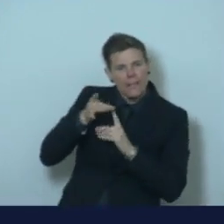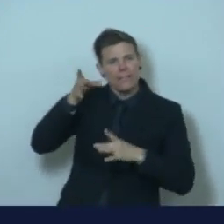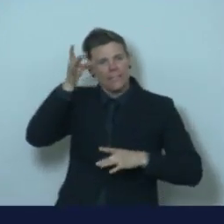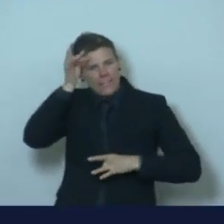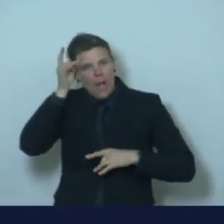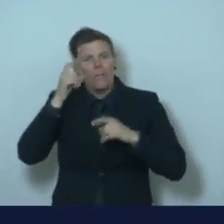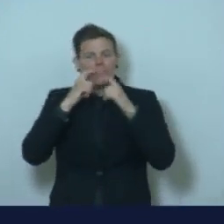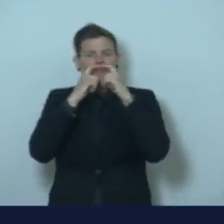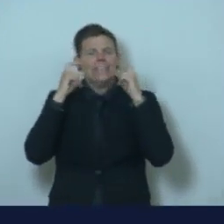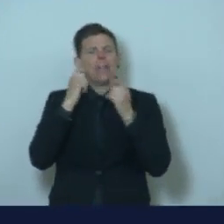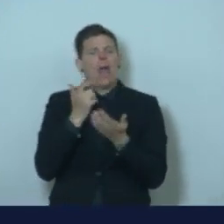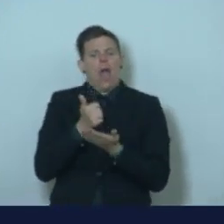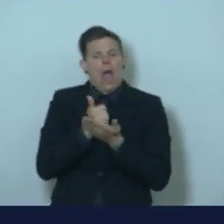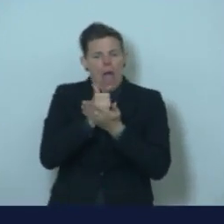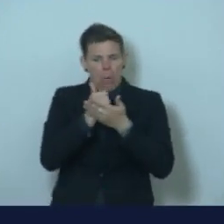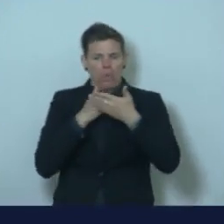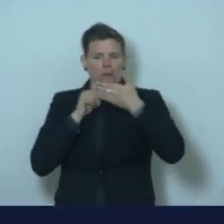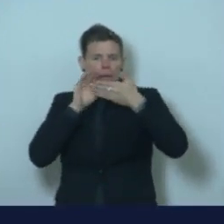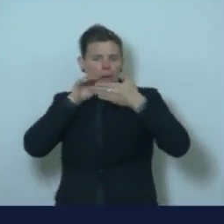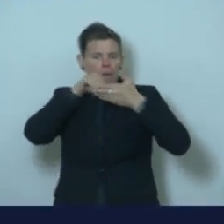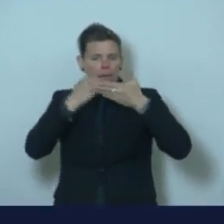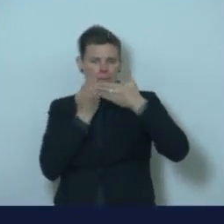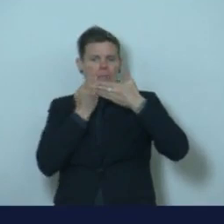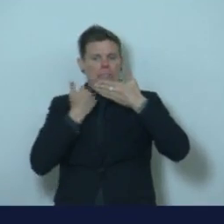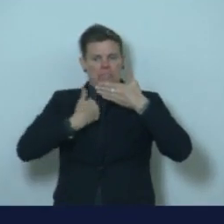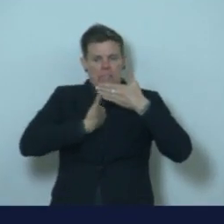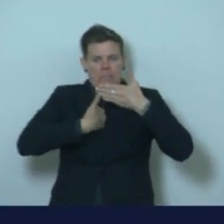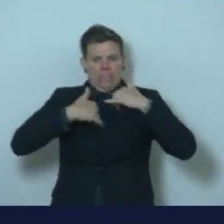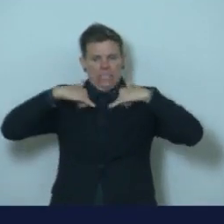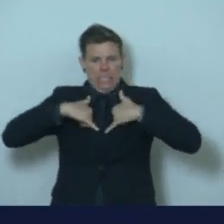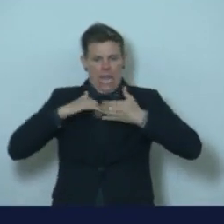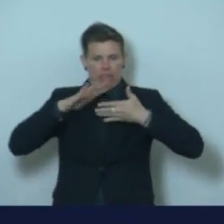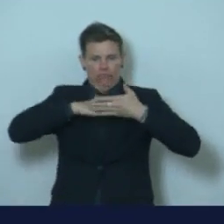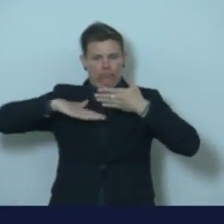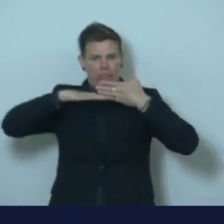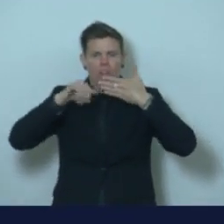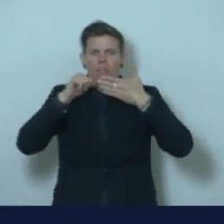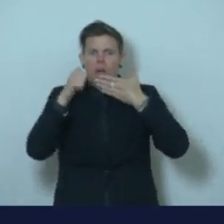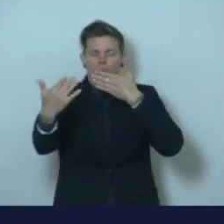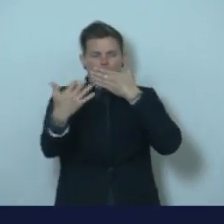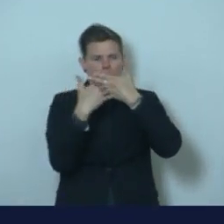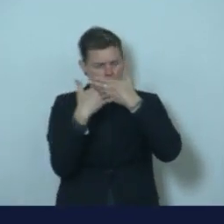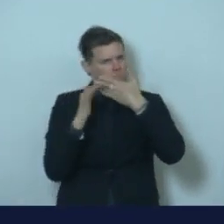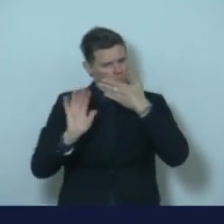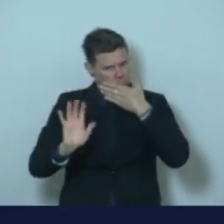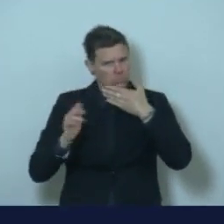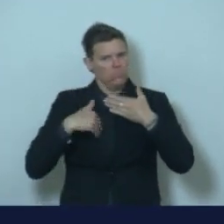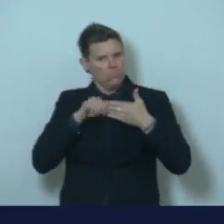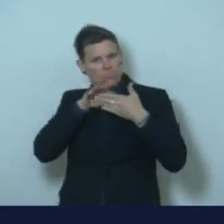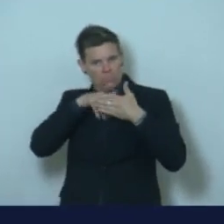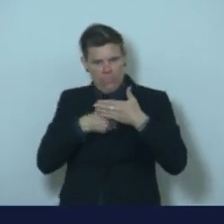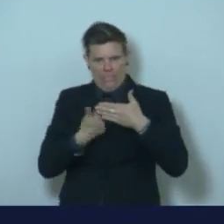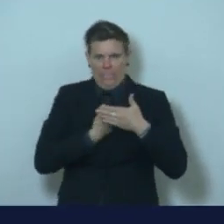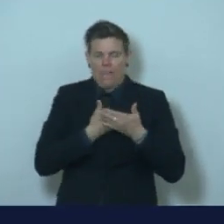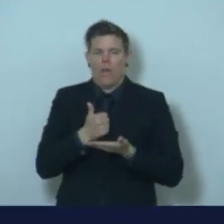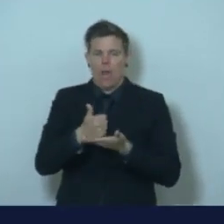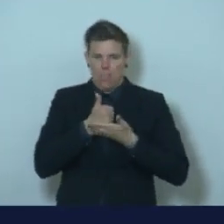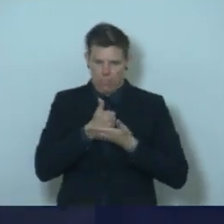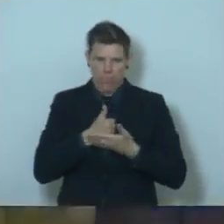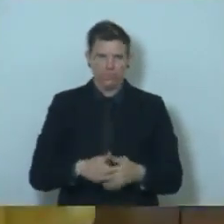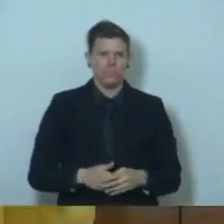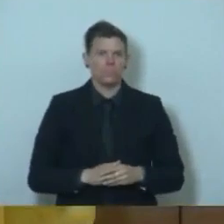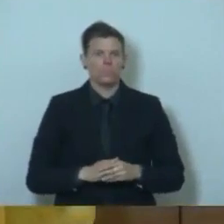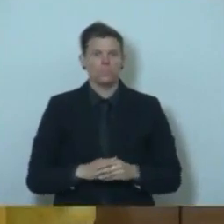helps slow the spread. And that's why we're going to mandate it. And I want to show you right now